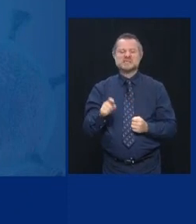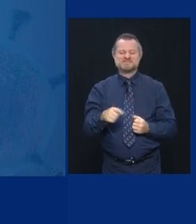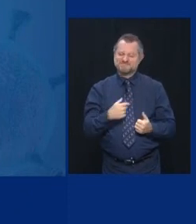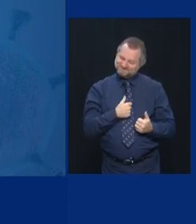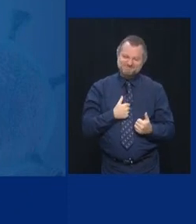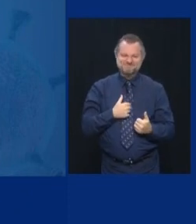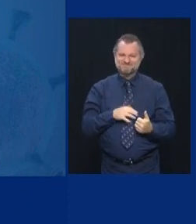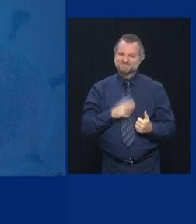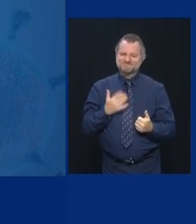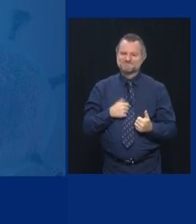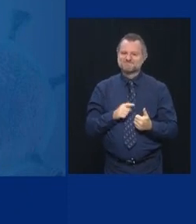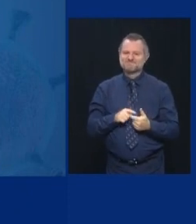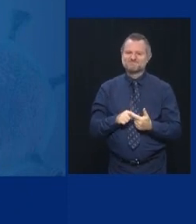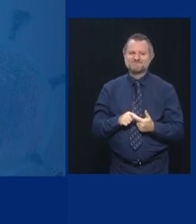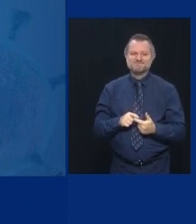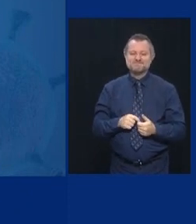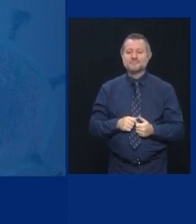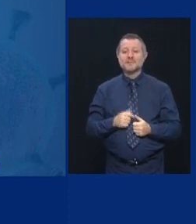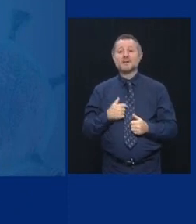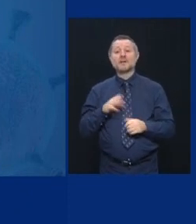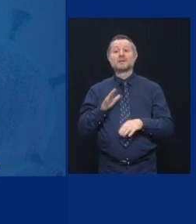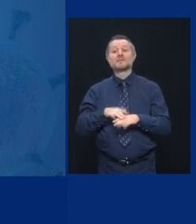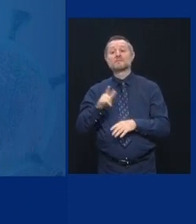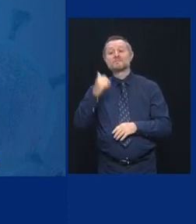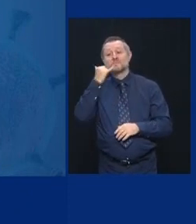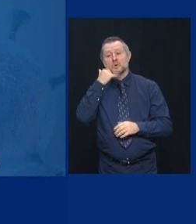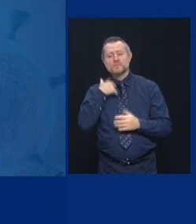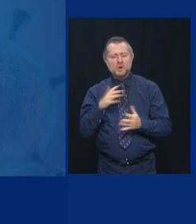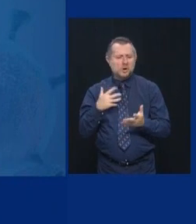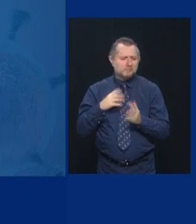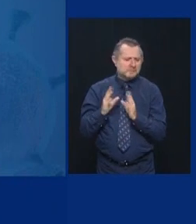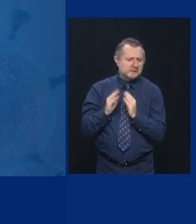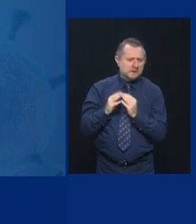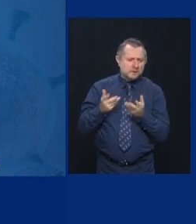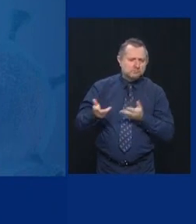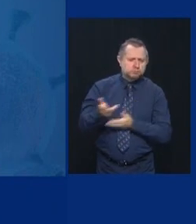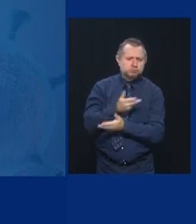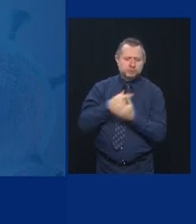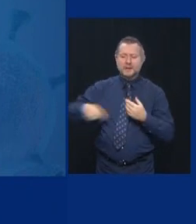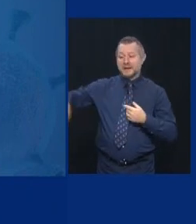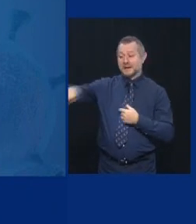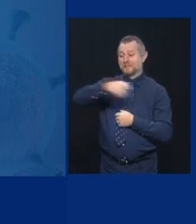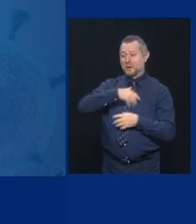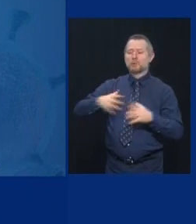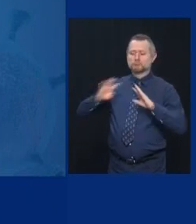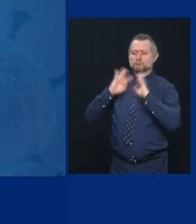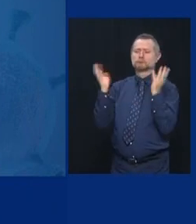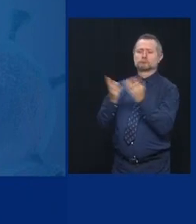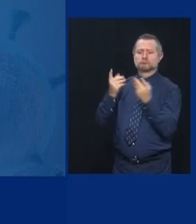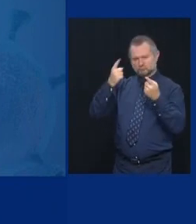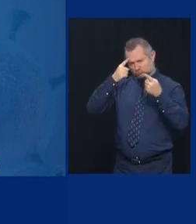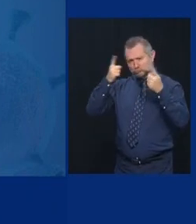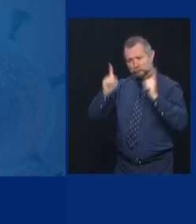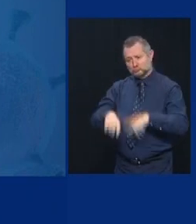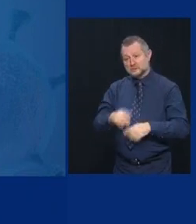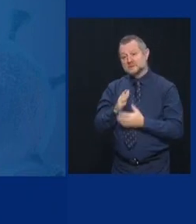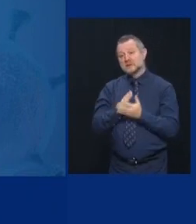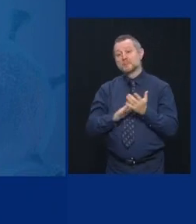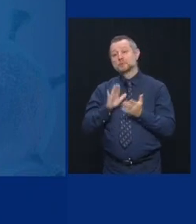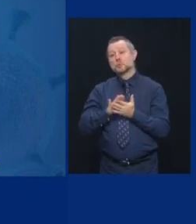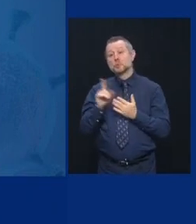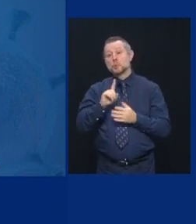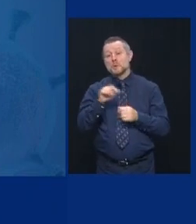And on the telephone call, we were all basically in agreement. They have sampled some schools in the clusters,